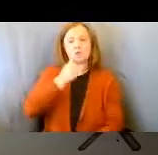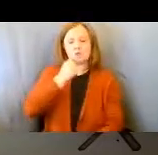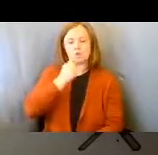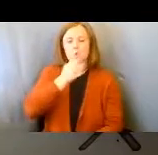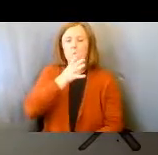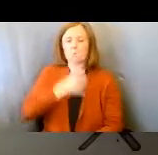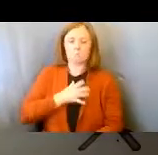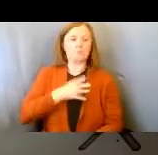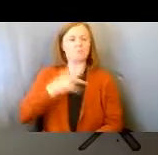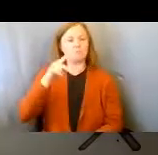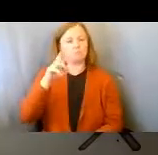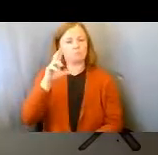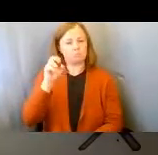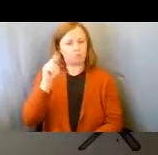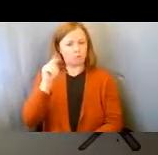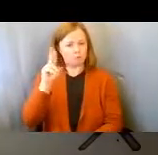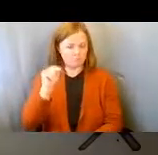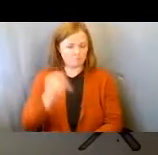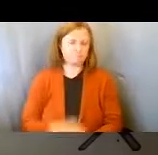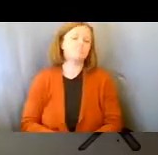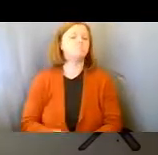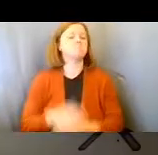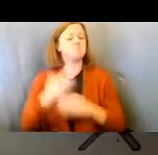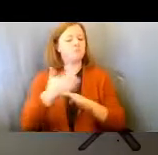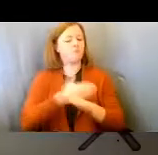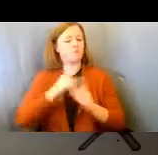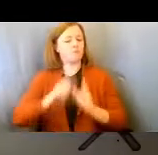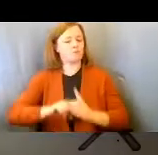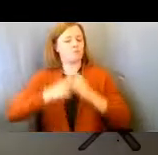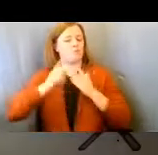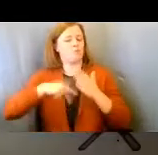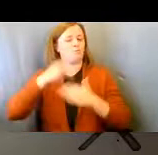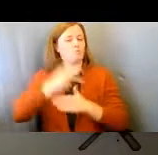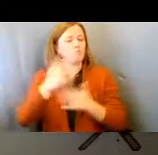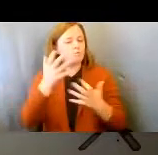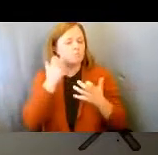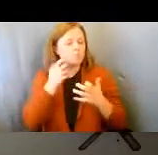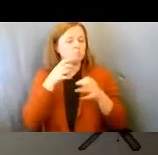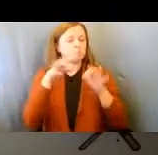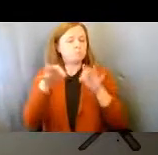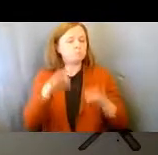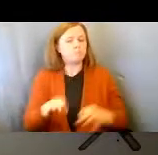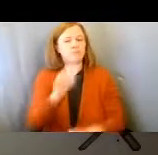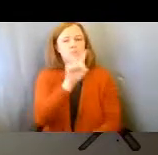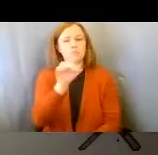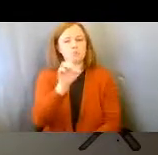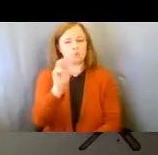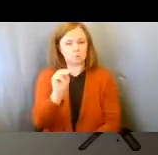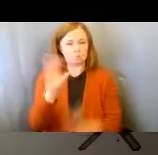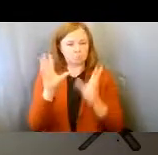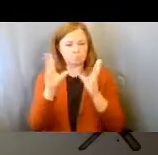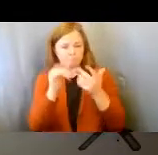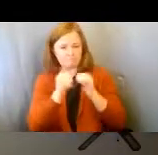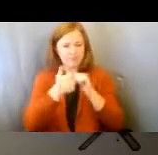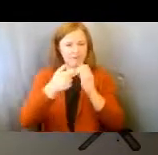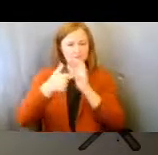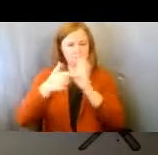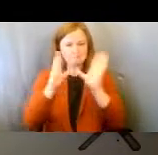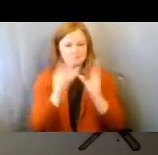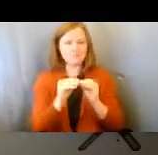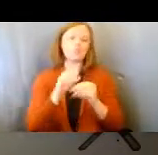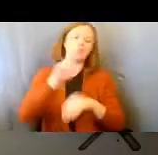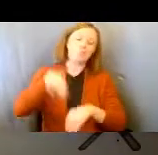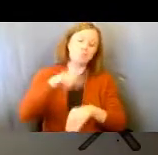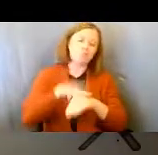Before we begin our program this evening, we wanted to orient you to the Zoom platform. Typically we are in